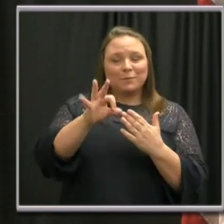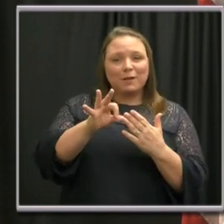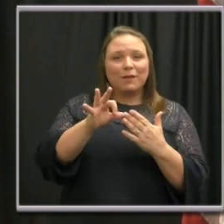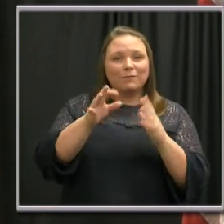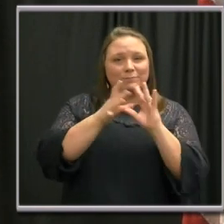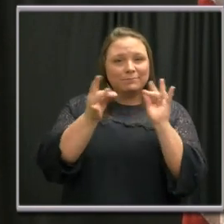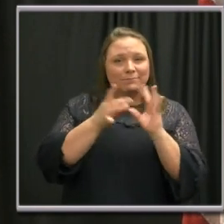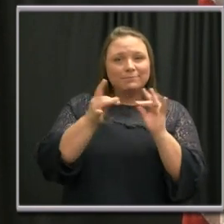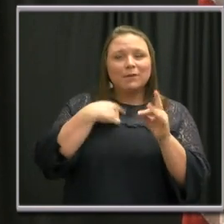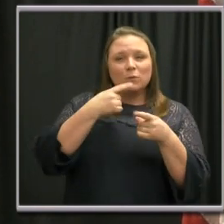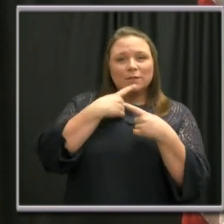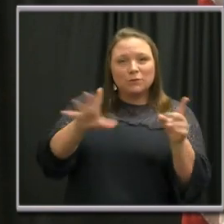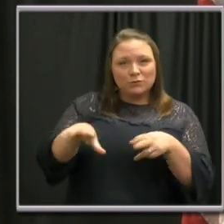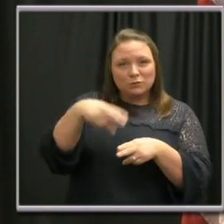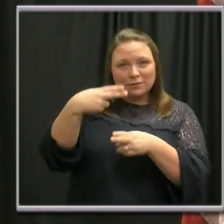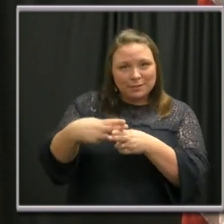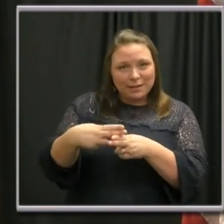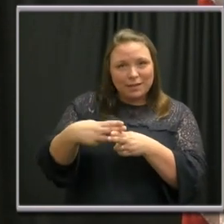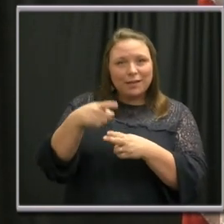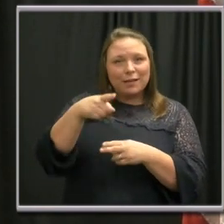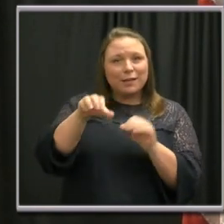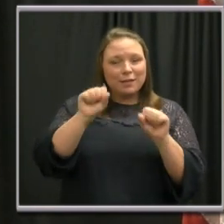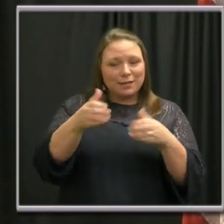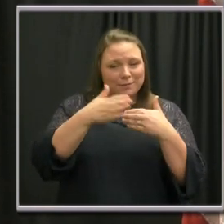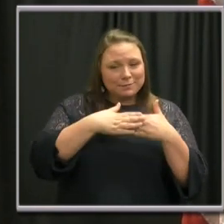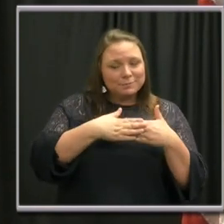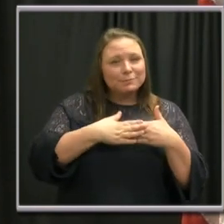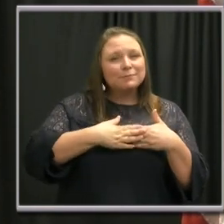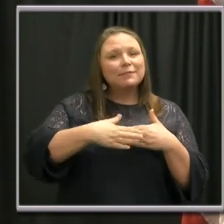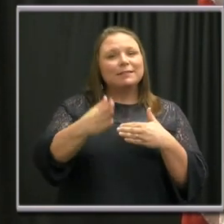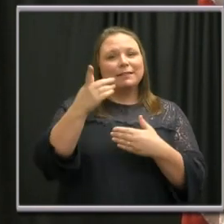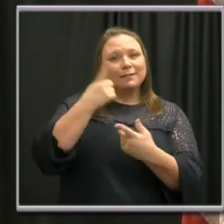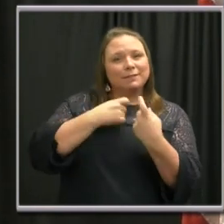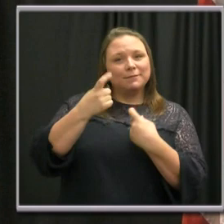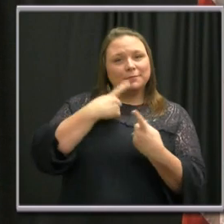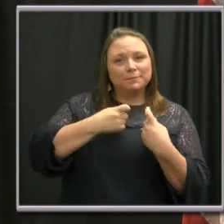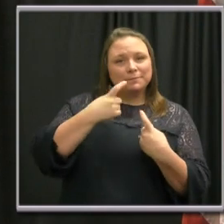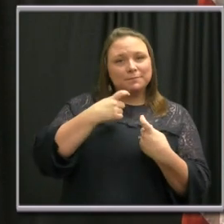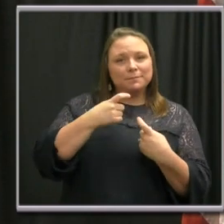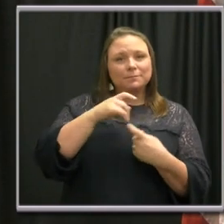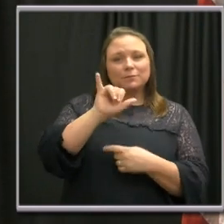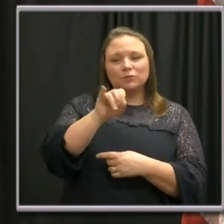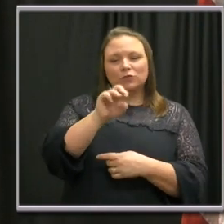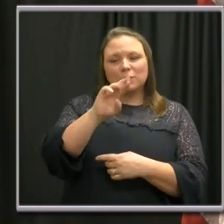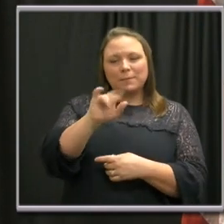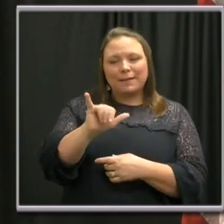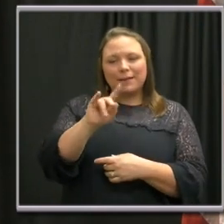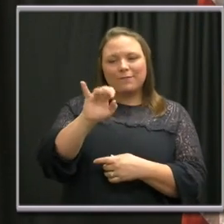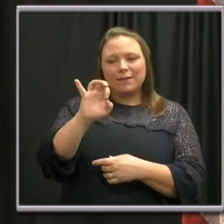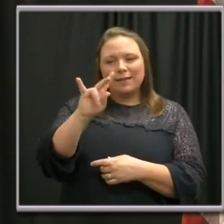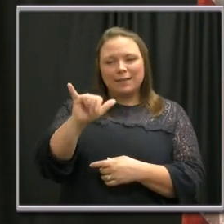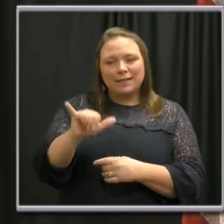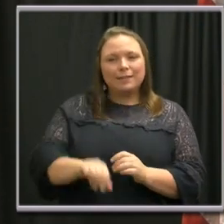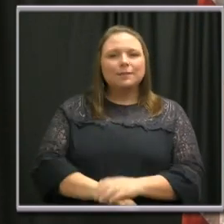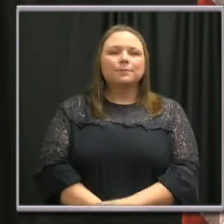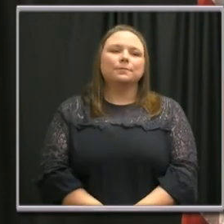I will now announce your name from the podium. And you may proceed by asking your question over the air. Let's start with Jeremy Finley, the News 4.